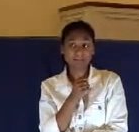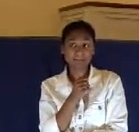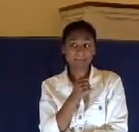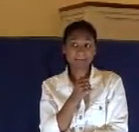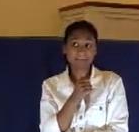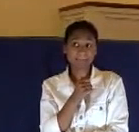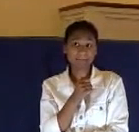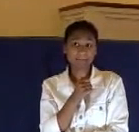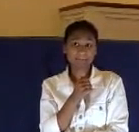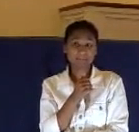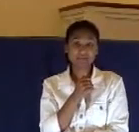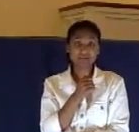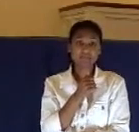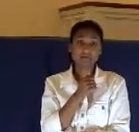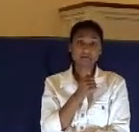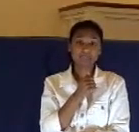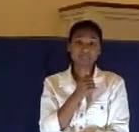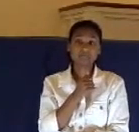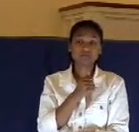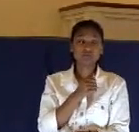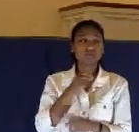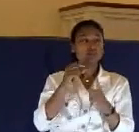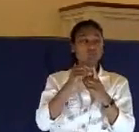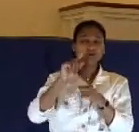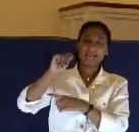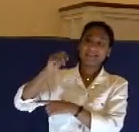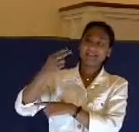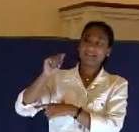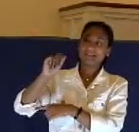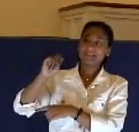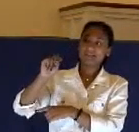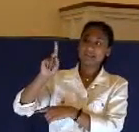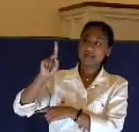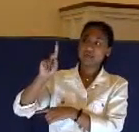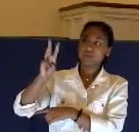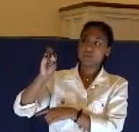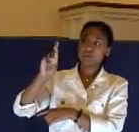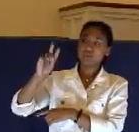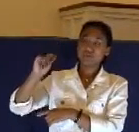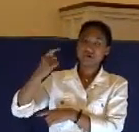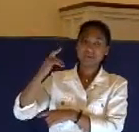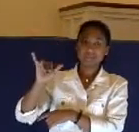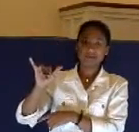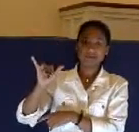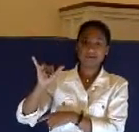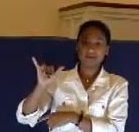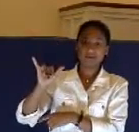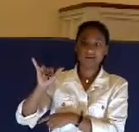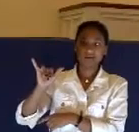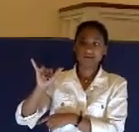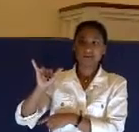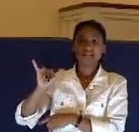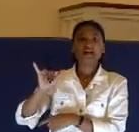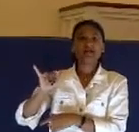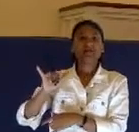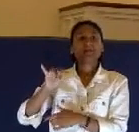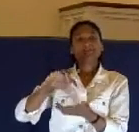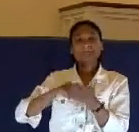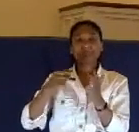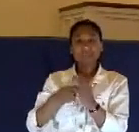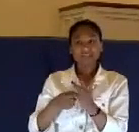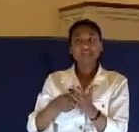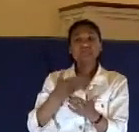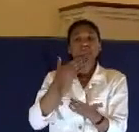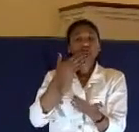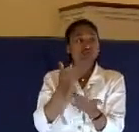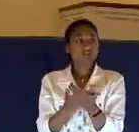wrongfully. The word thankworthy here can be translated. This is a grace. This is intrinsically attractive and